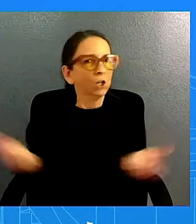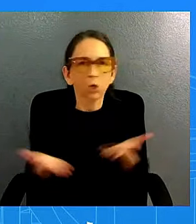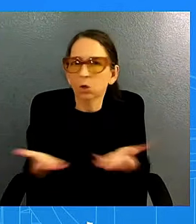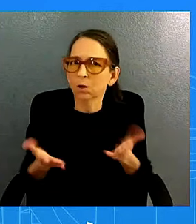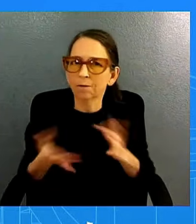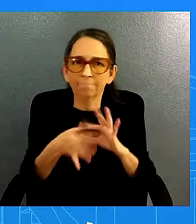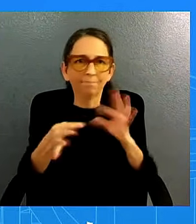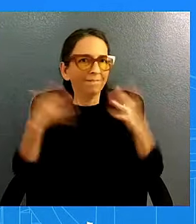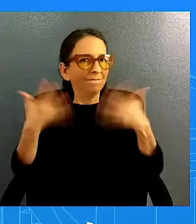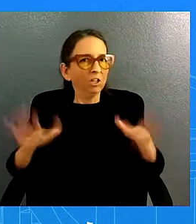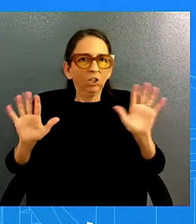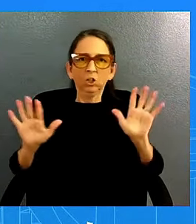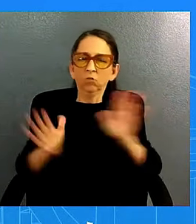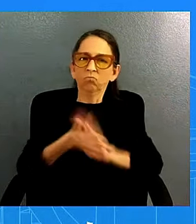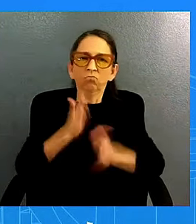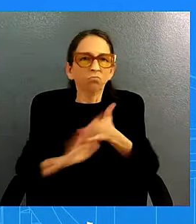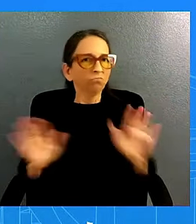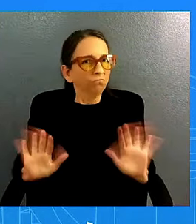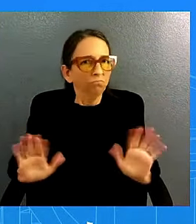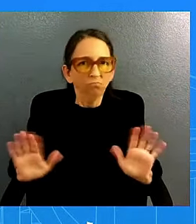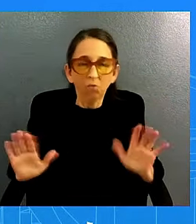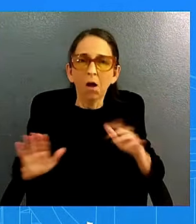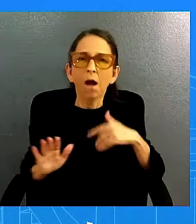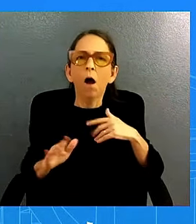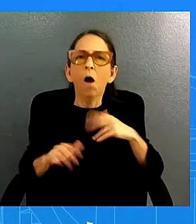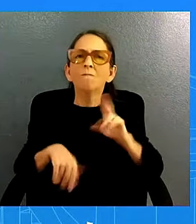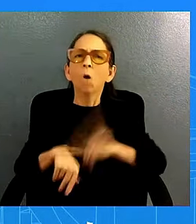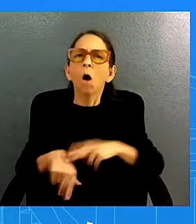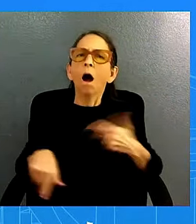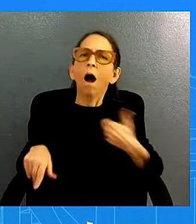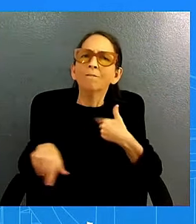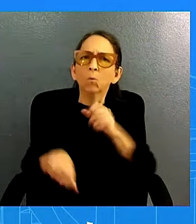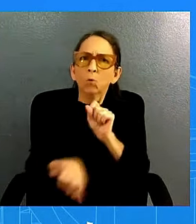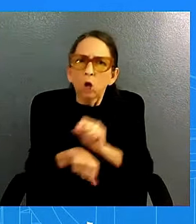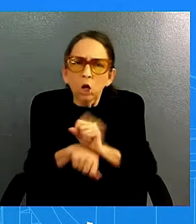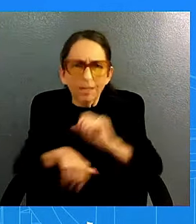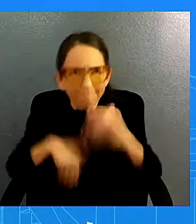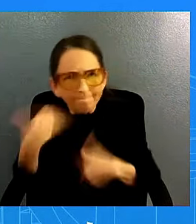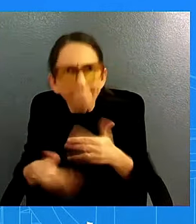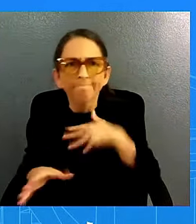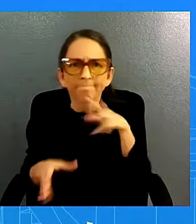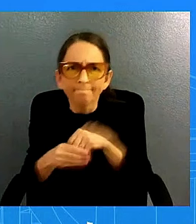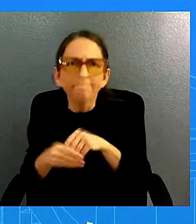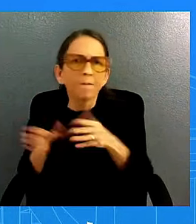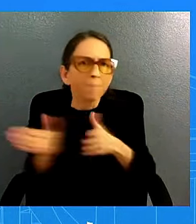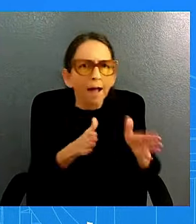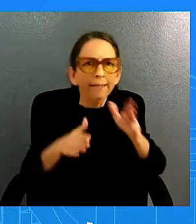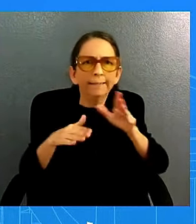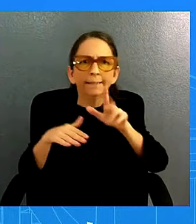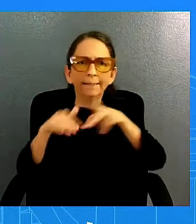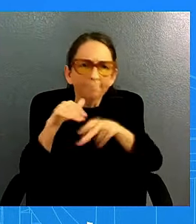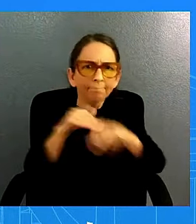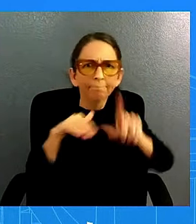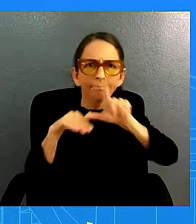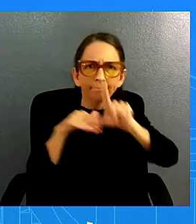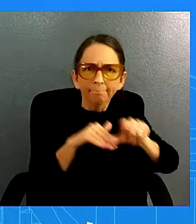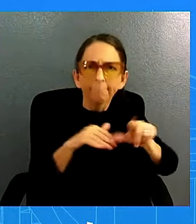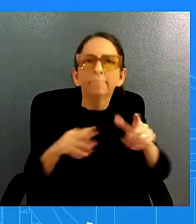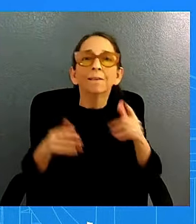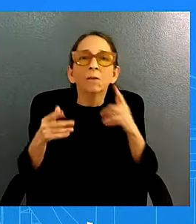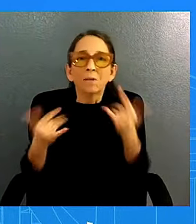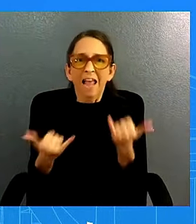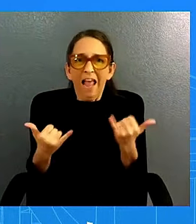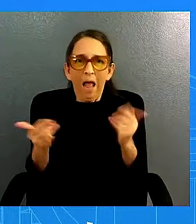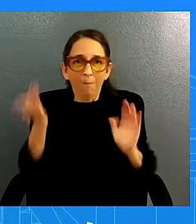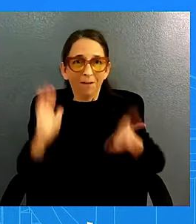course we do our cost-cutting agenda in particular is as urgent today as it was before the fed acted but that fact should not